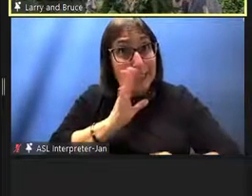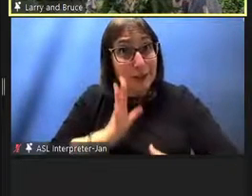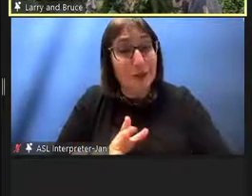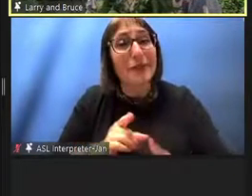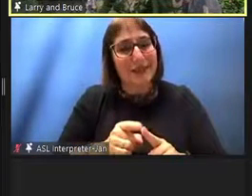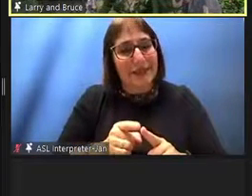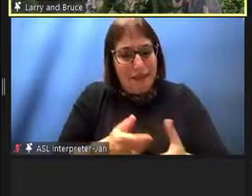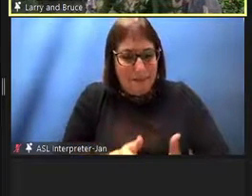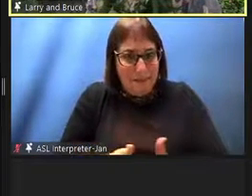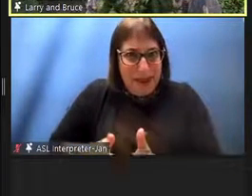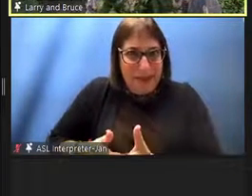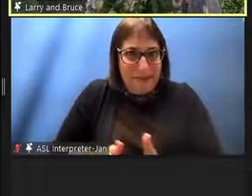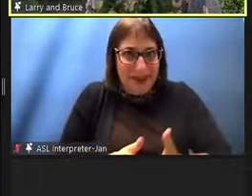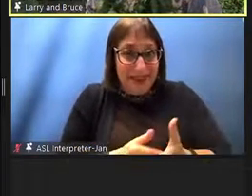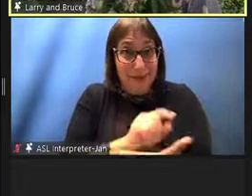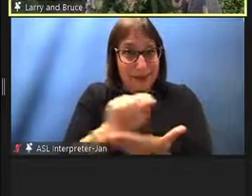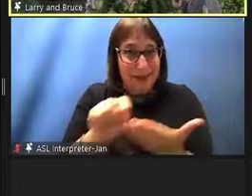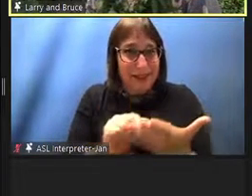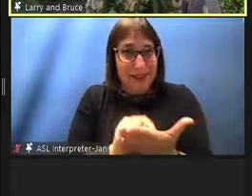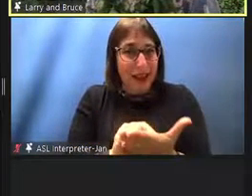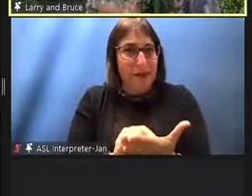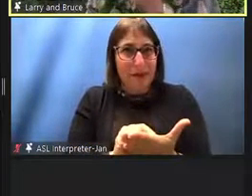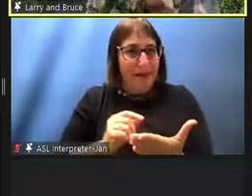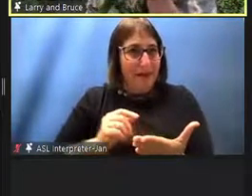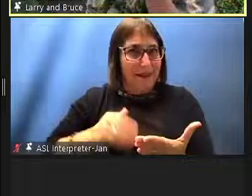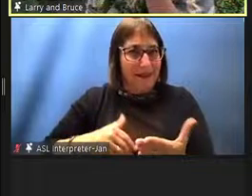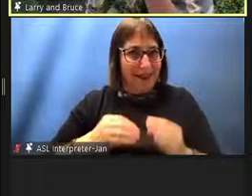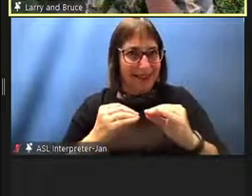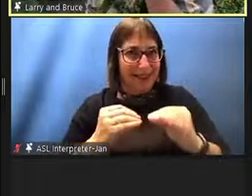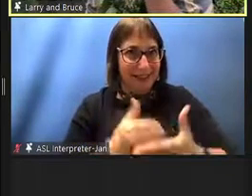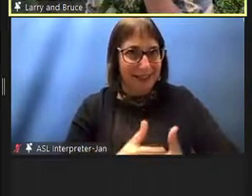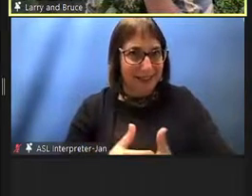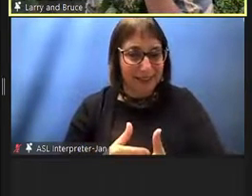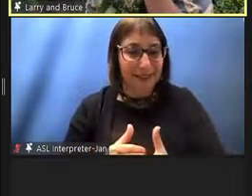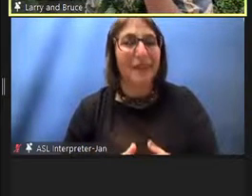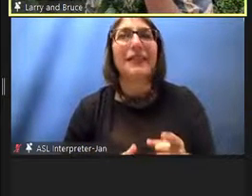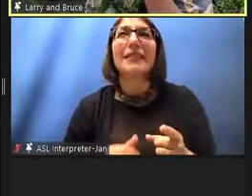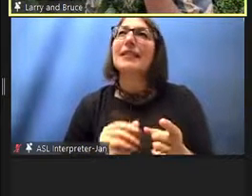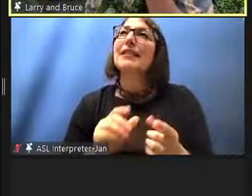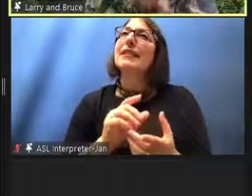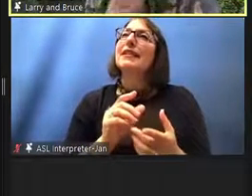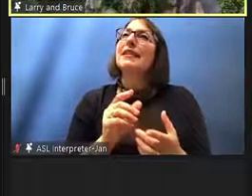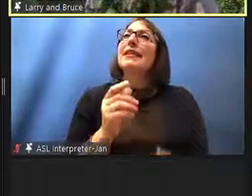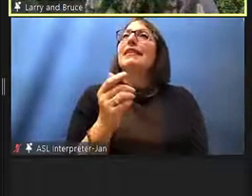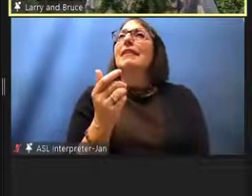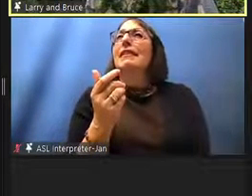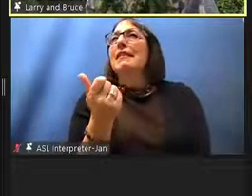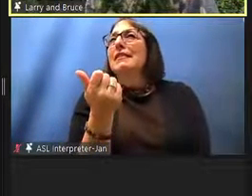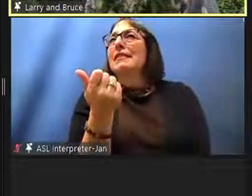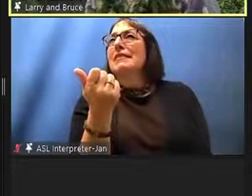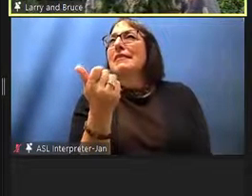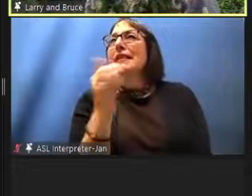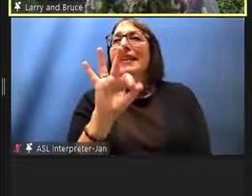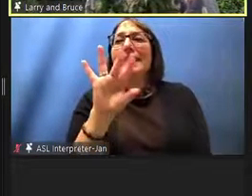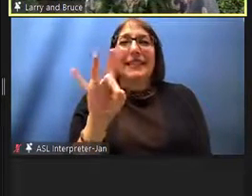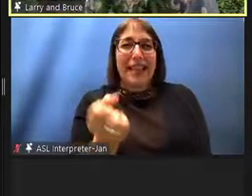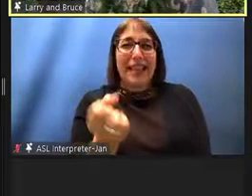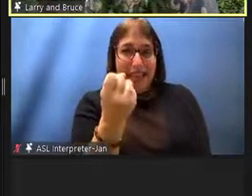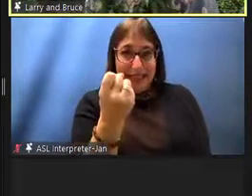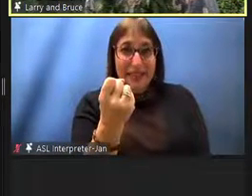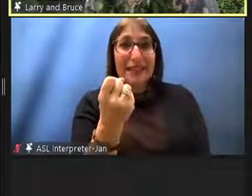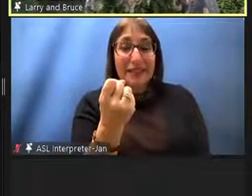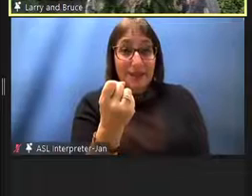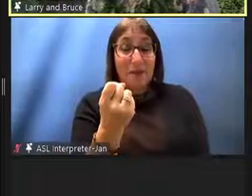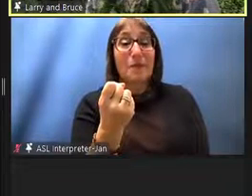at that time and very briefly in 1980s um we had already